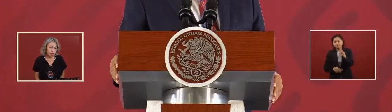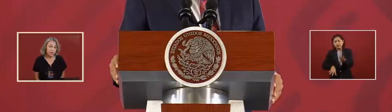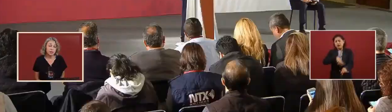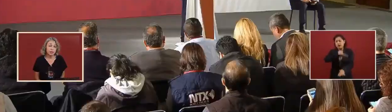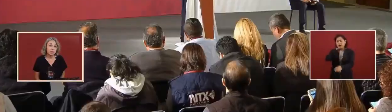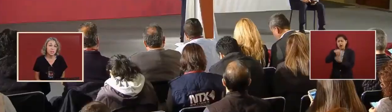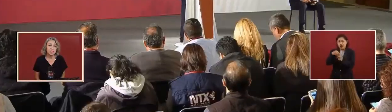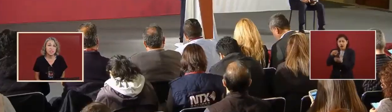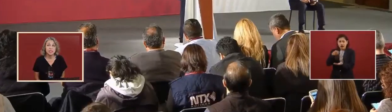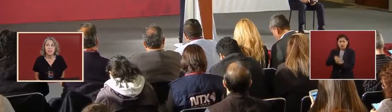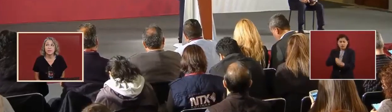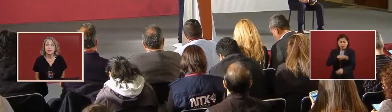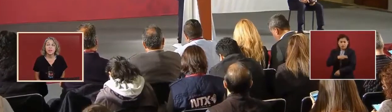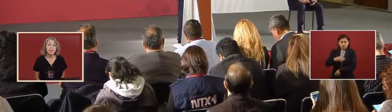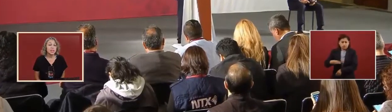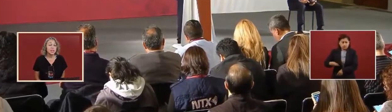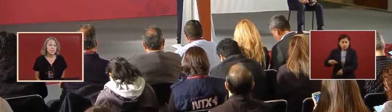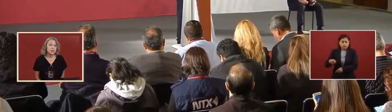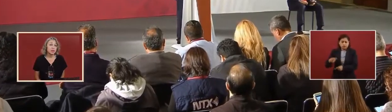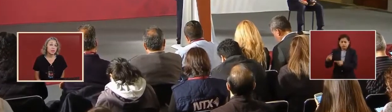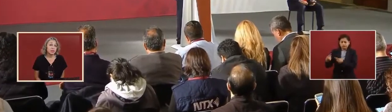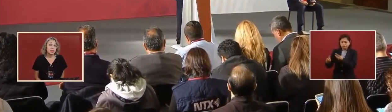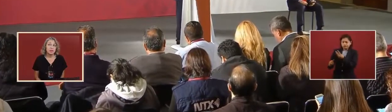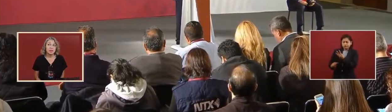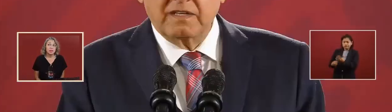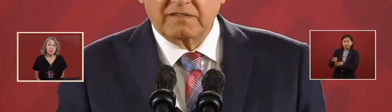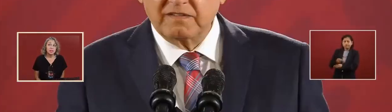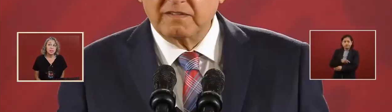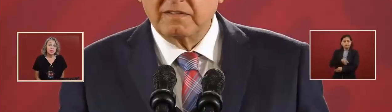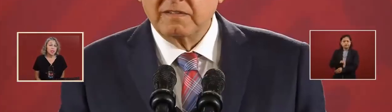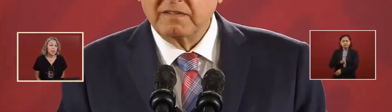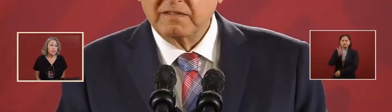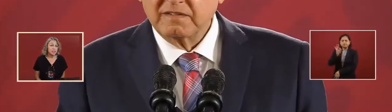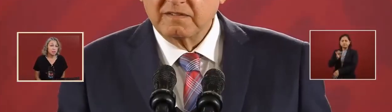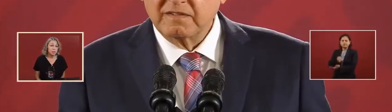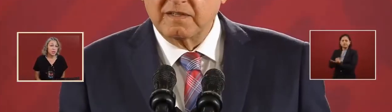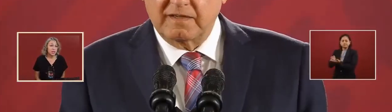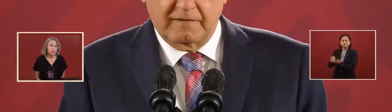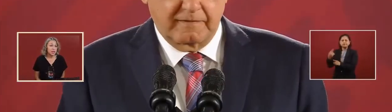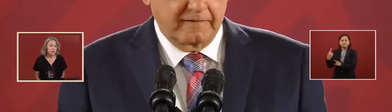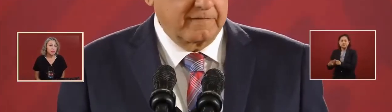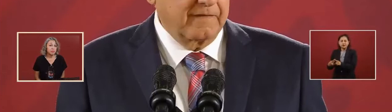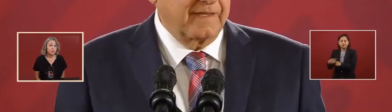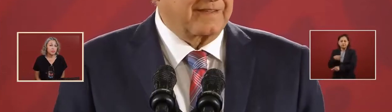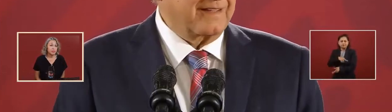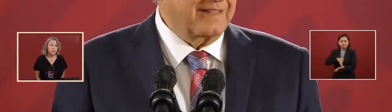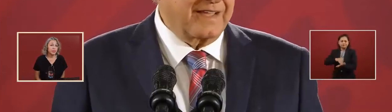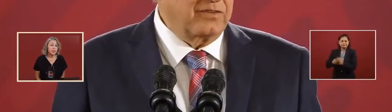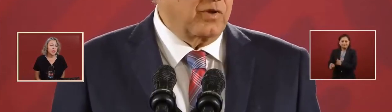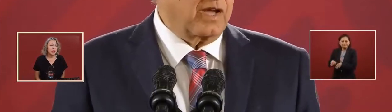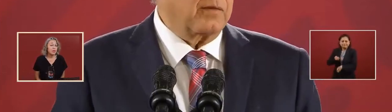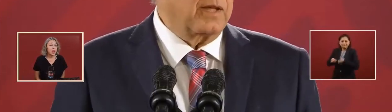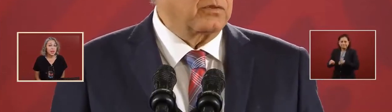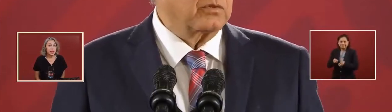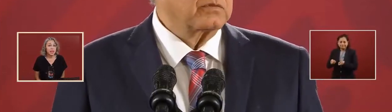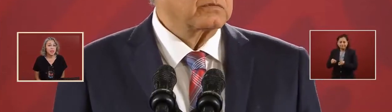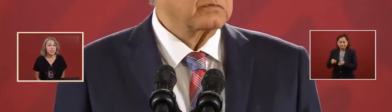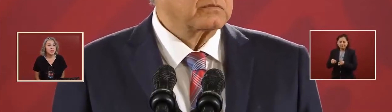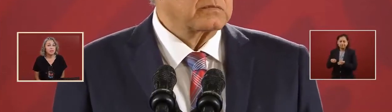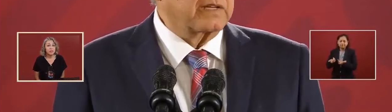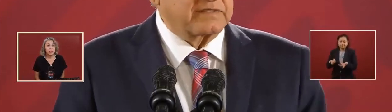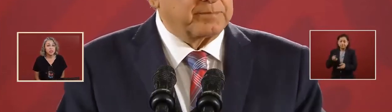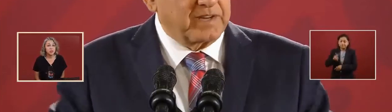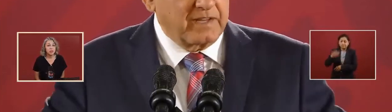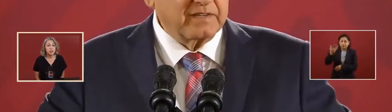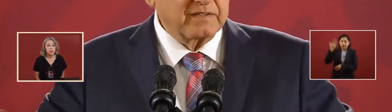So, this has to be eradicated and finished with. We need to